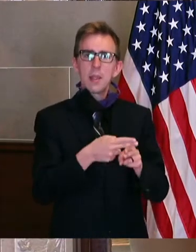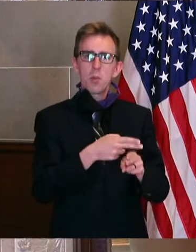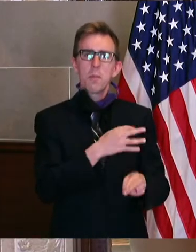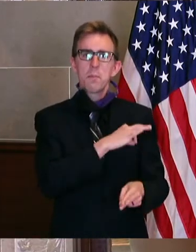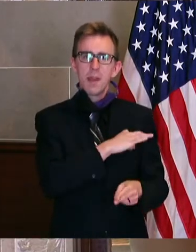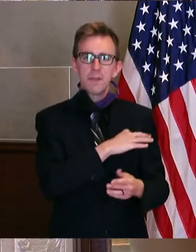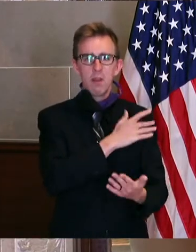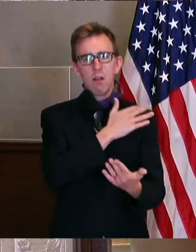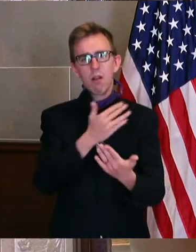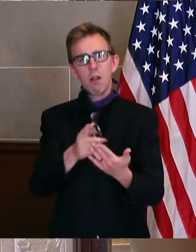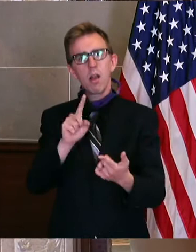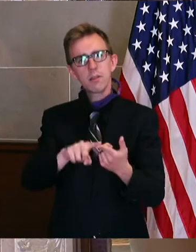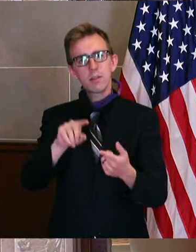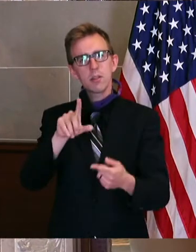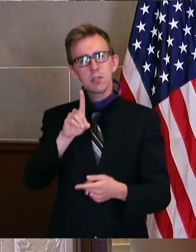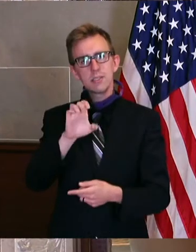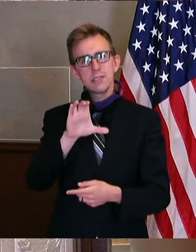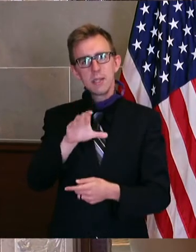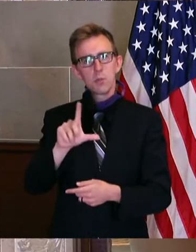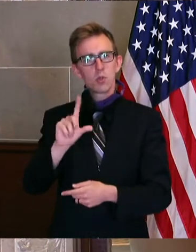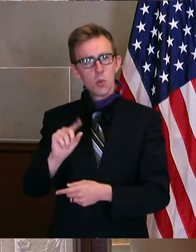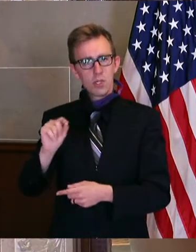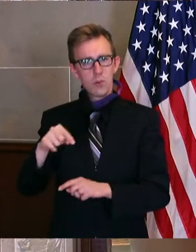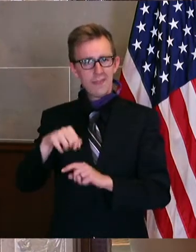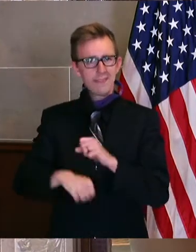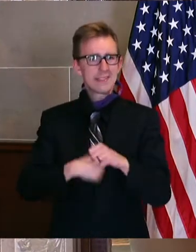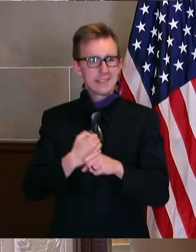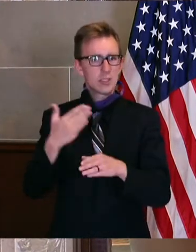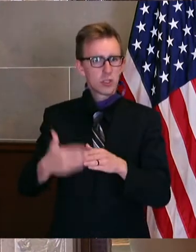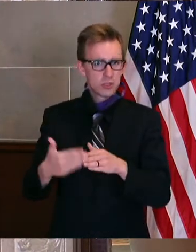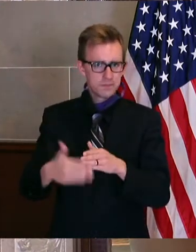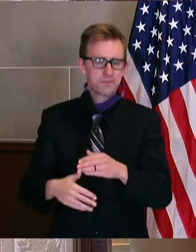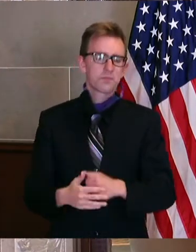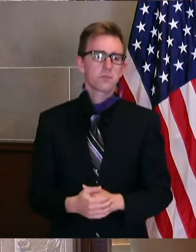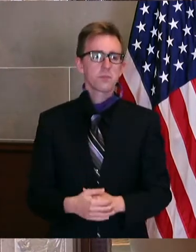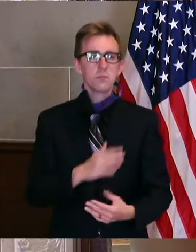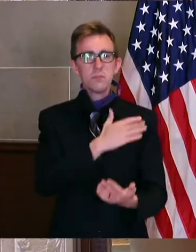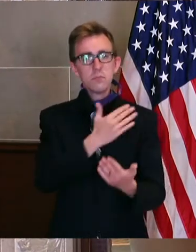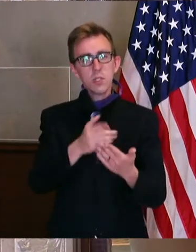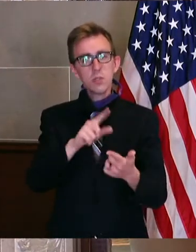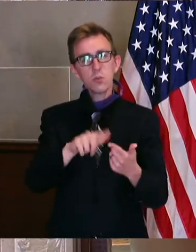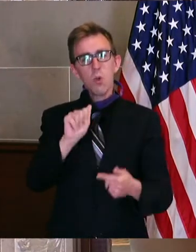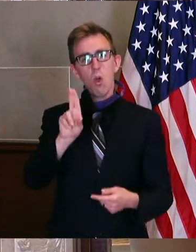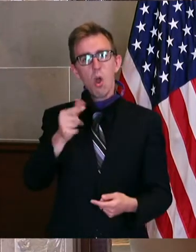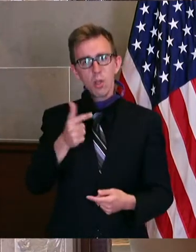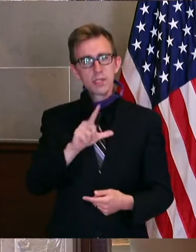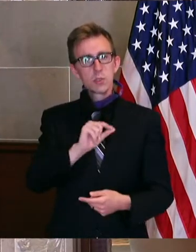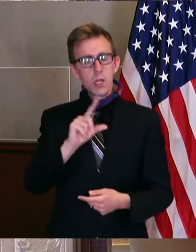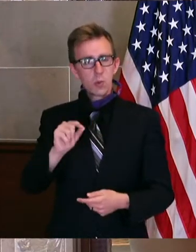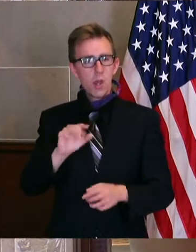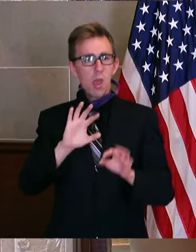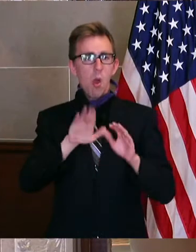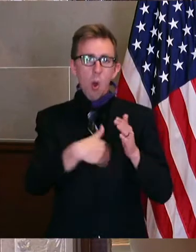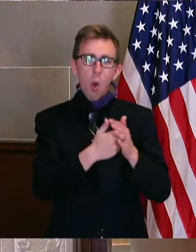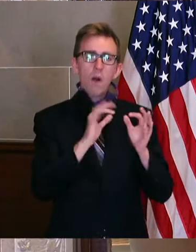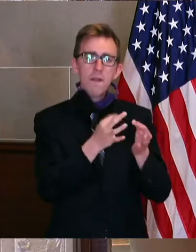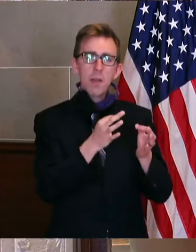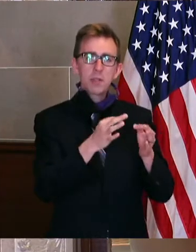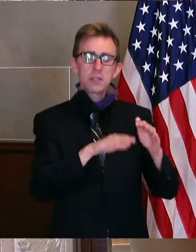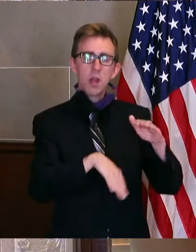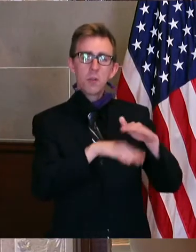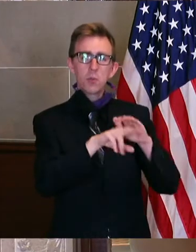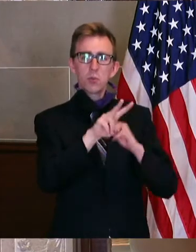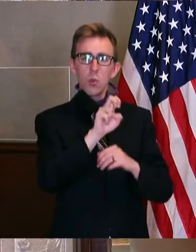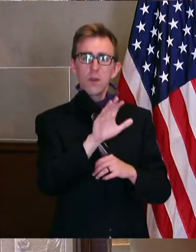December of 2020. Through August of 2020, all families with incomes up to 215